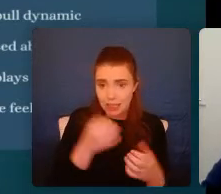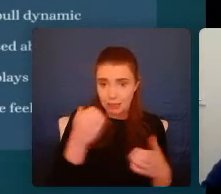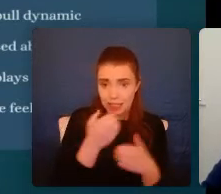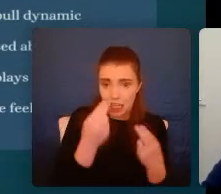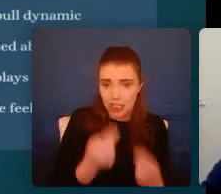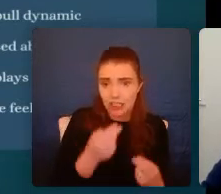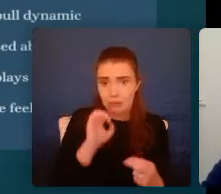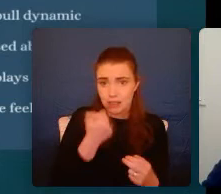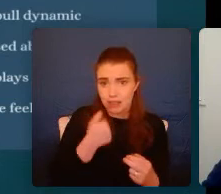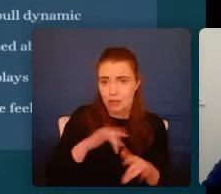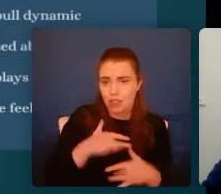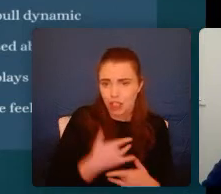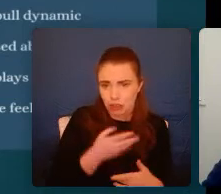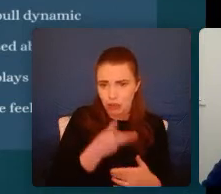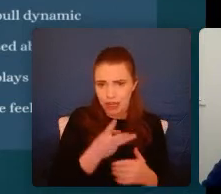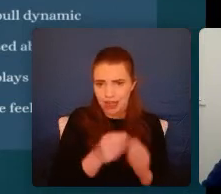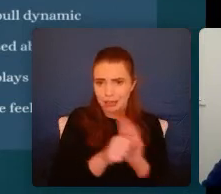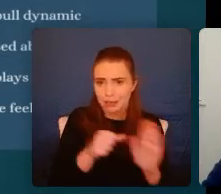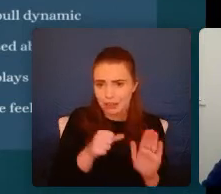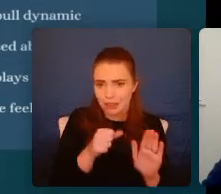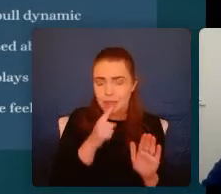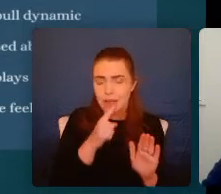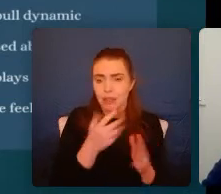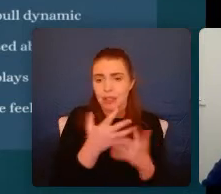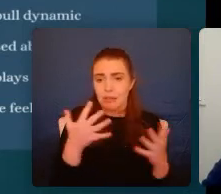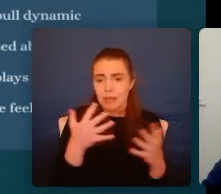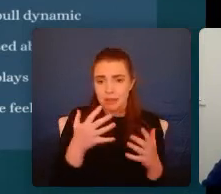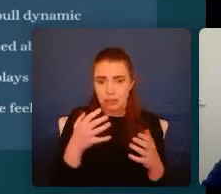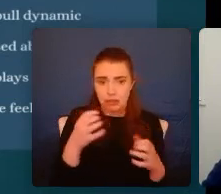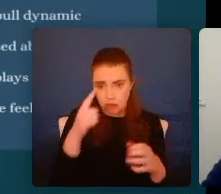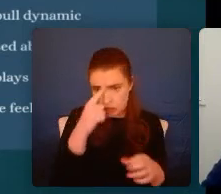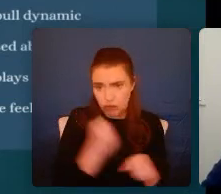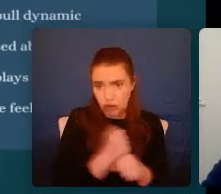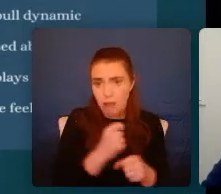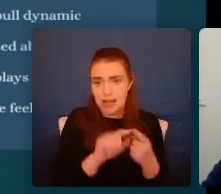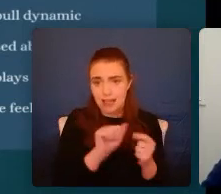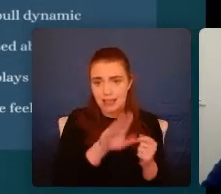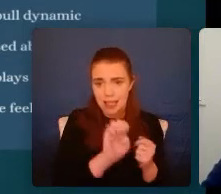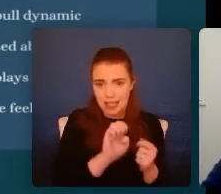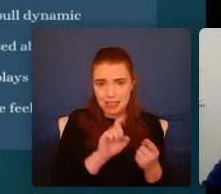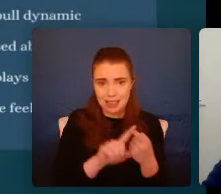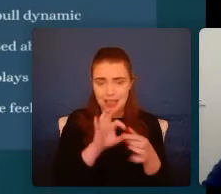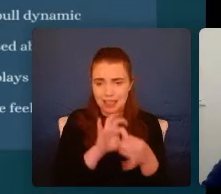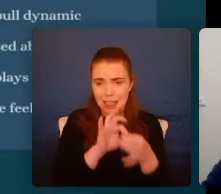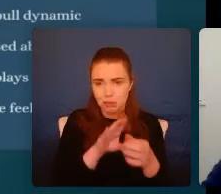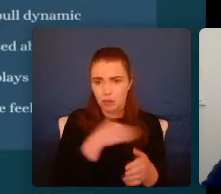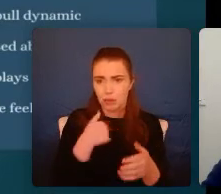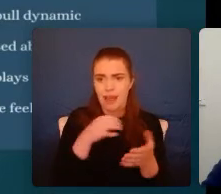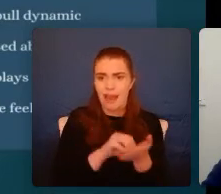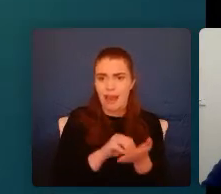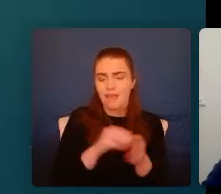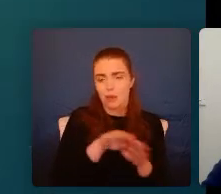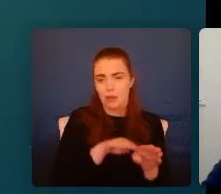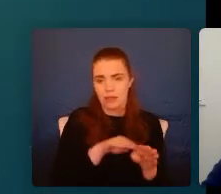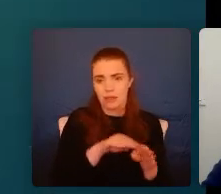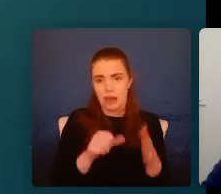we've got a huge overlap between the experiences of trauma and ACEs and the attachment that we form with our primary caregivers and others and the influence of anxiety on